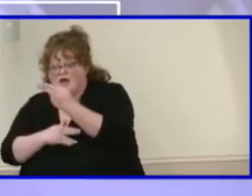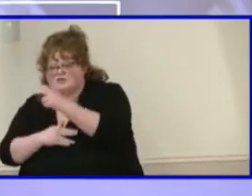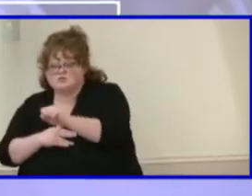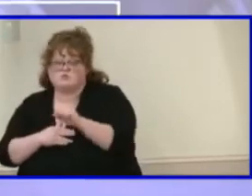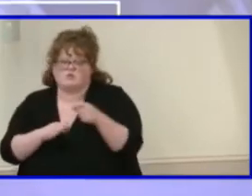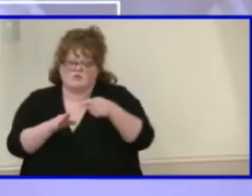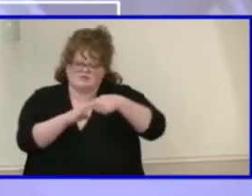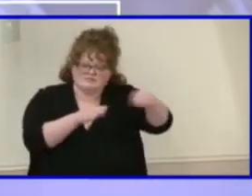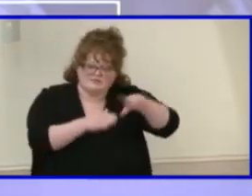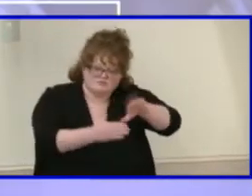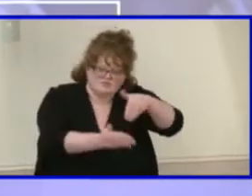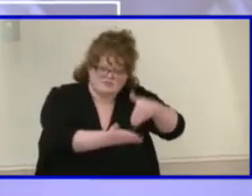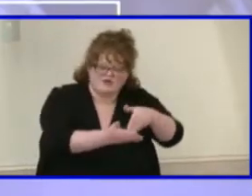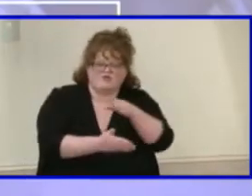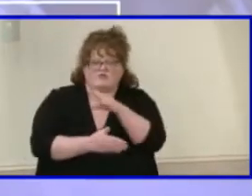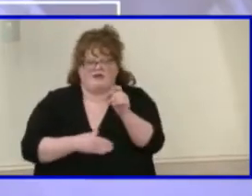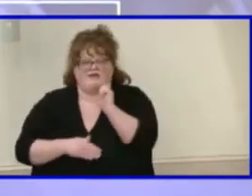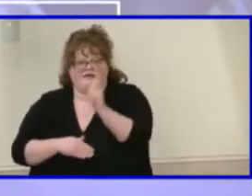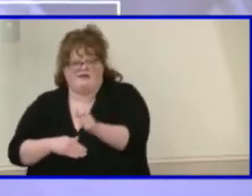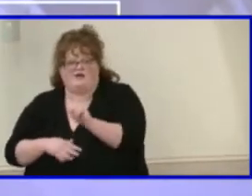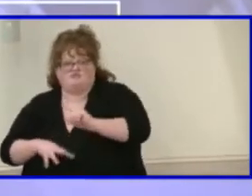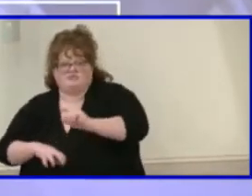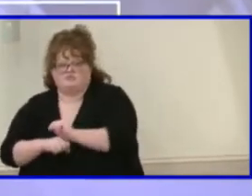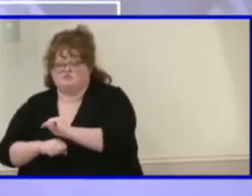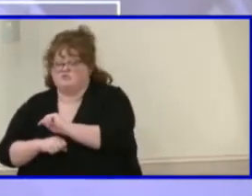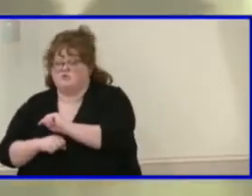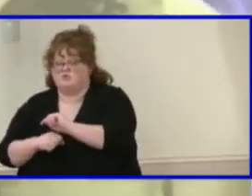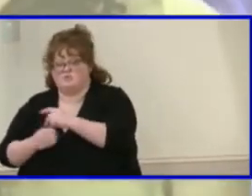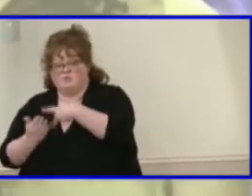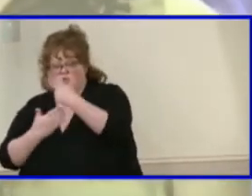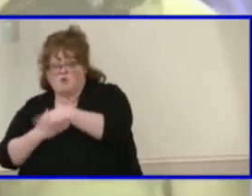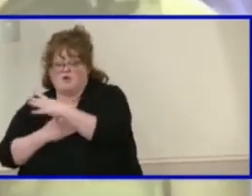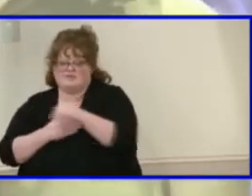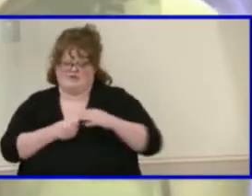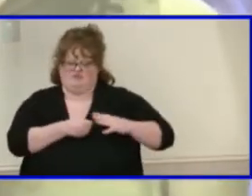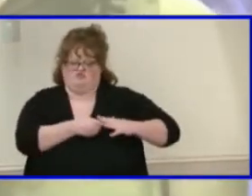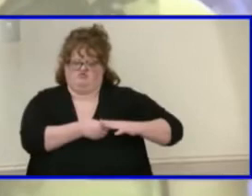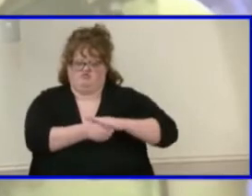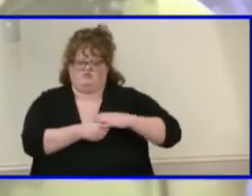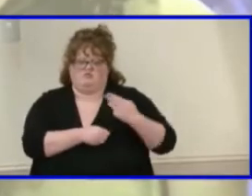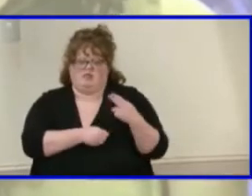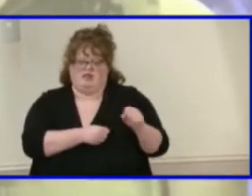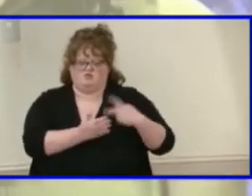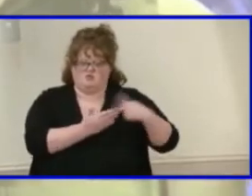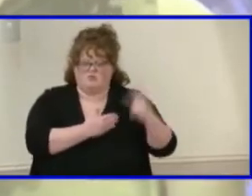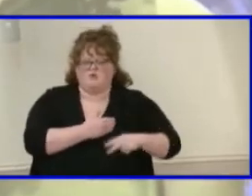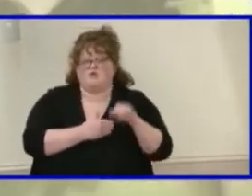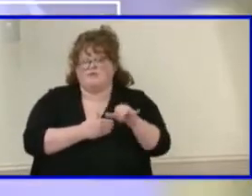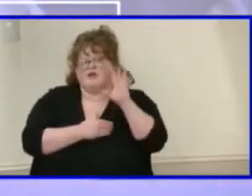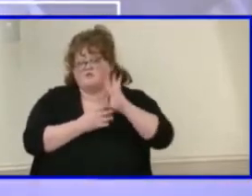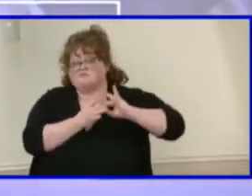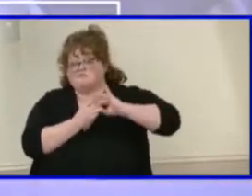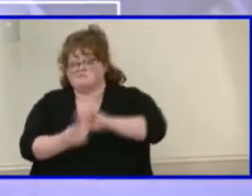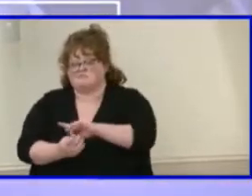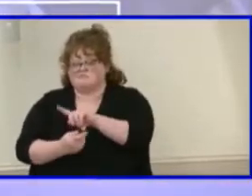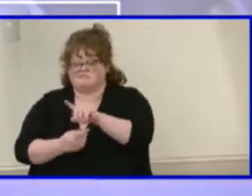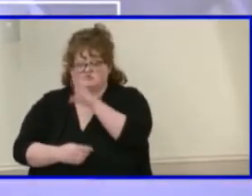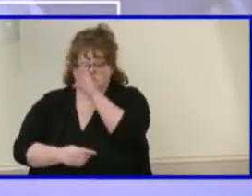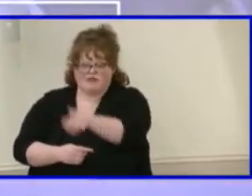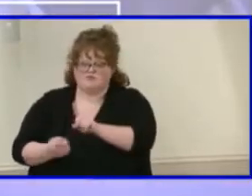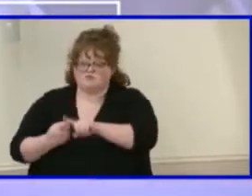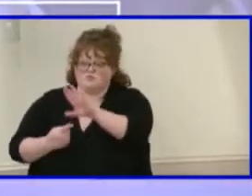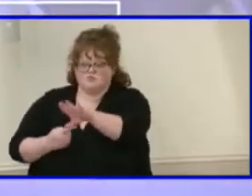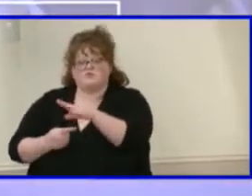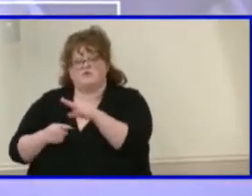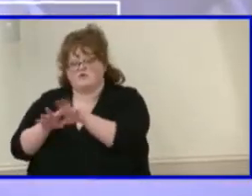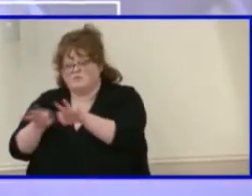-traditional programs, and regional high school programs that relate directly to their diploma choice and career path. Remember, at any